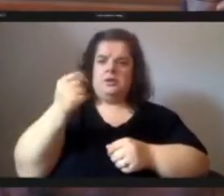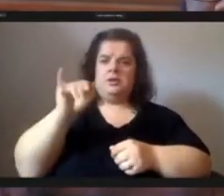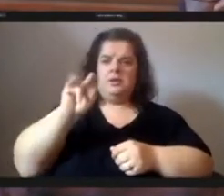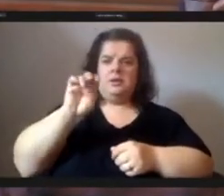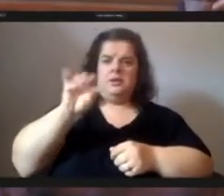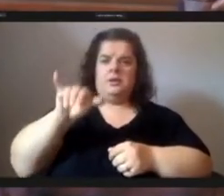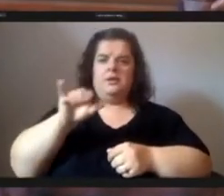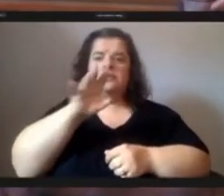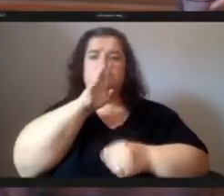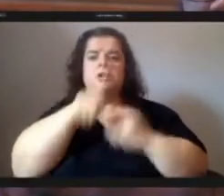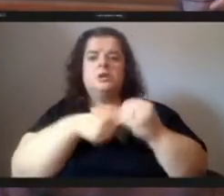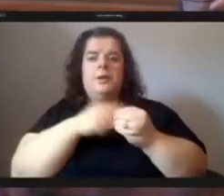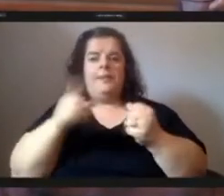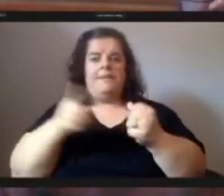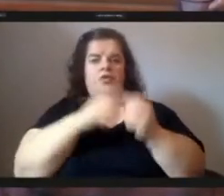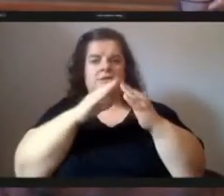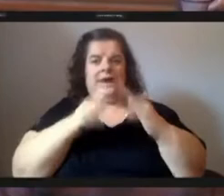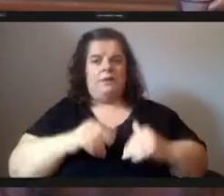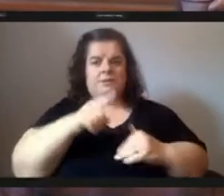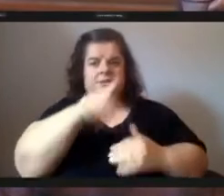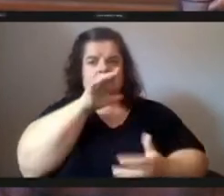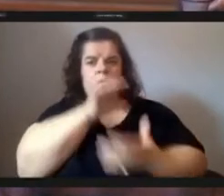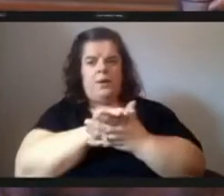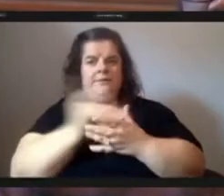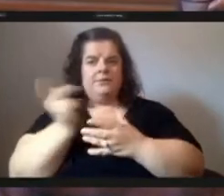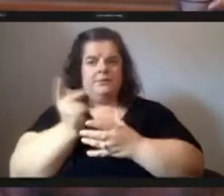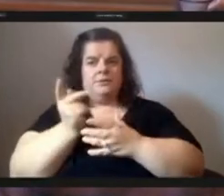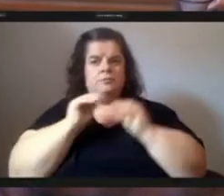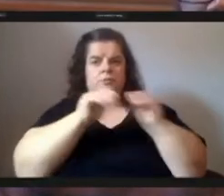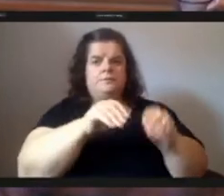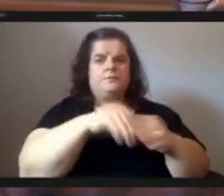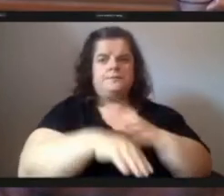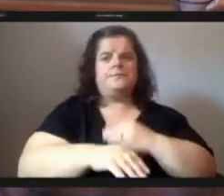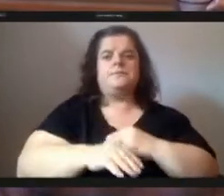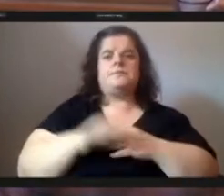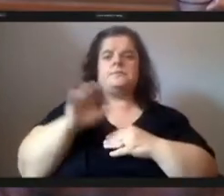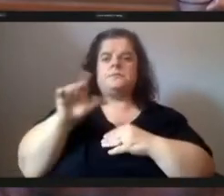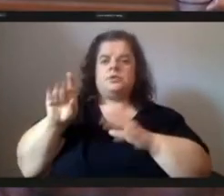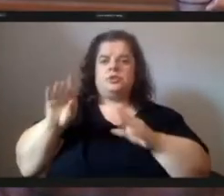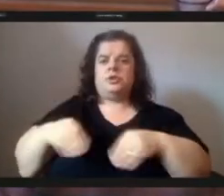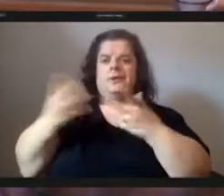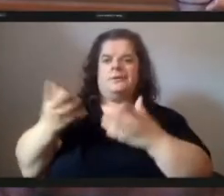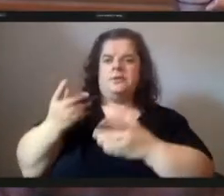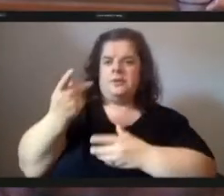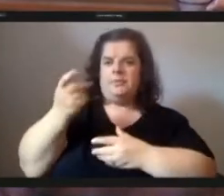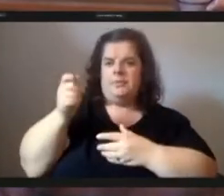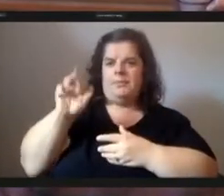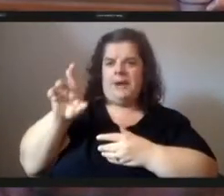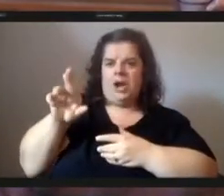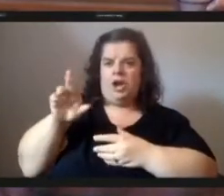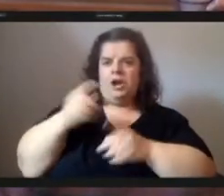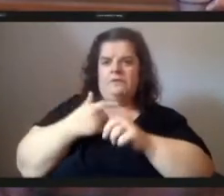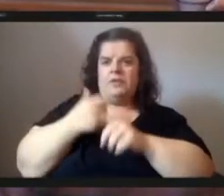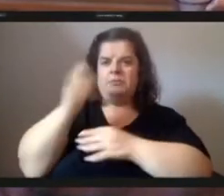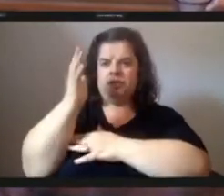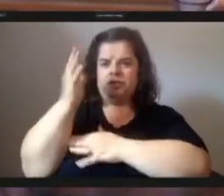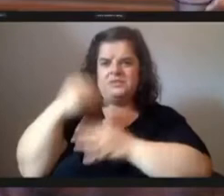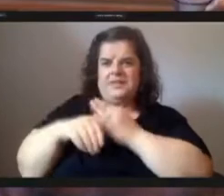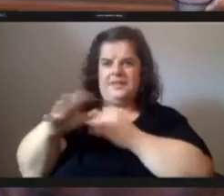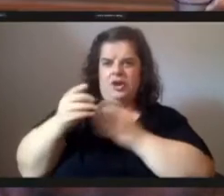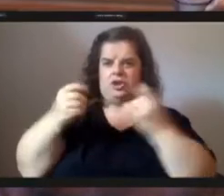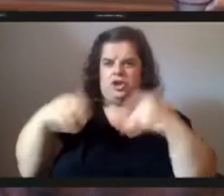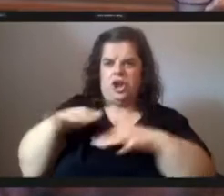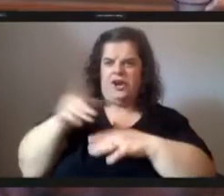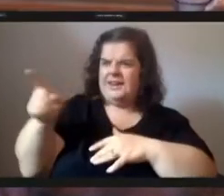house he and his wife moved in and how she offered him a peer from off the tree that was in their yard and he